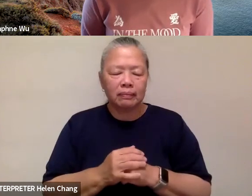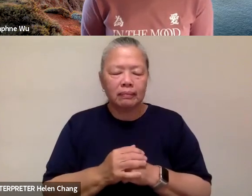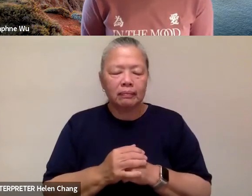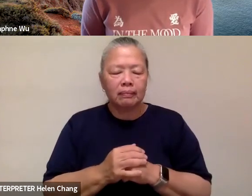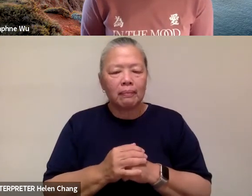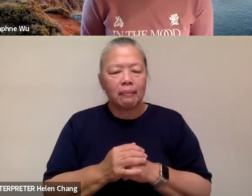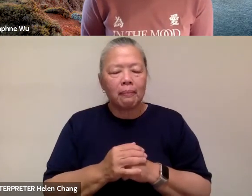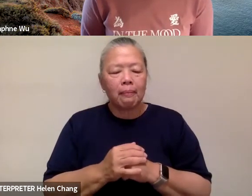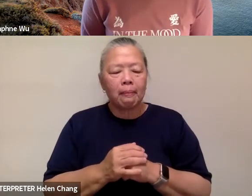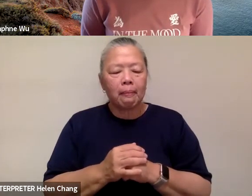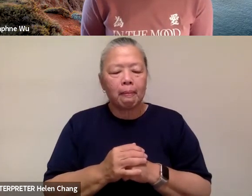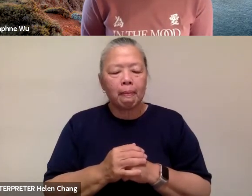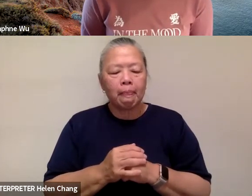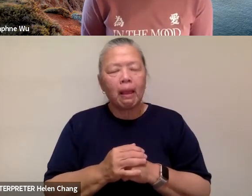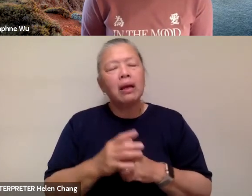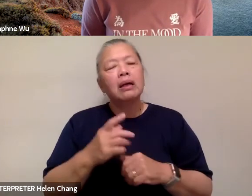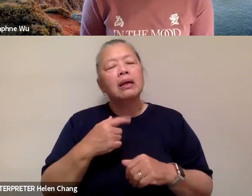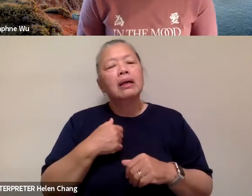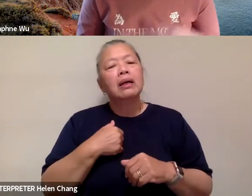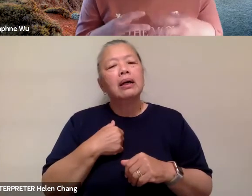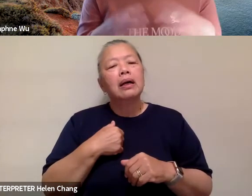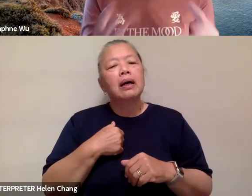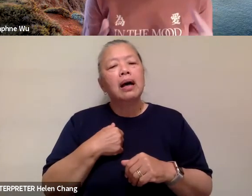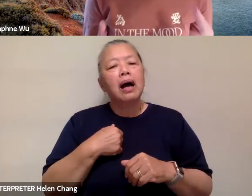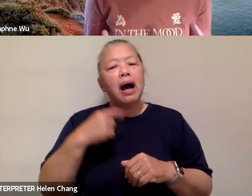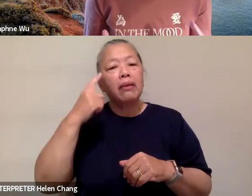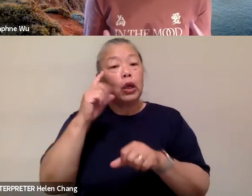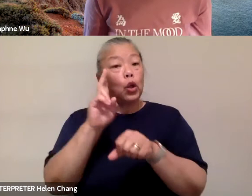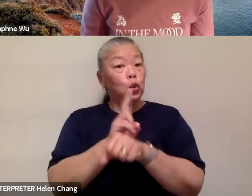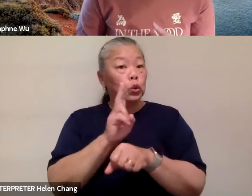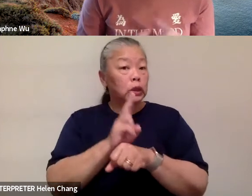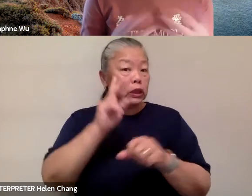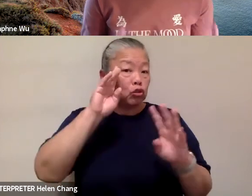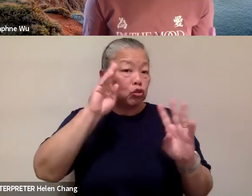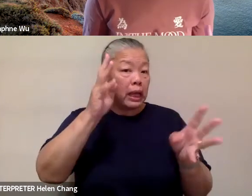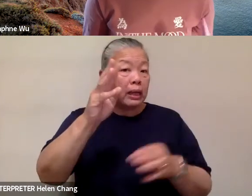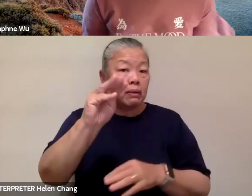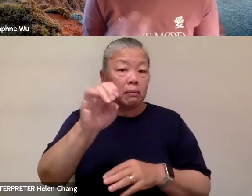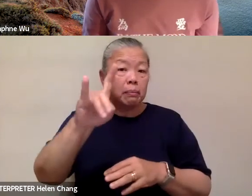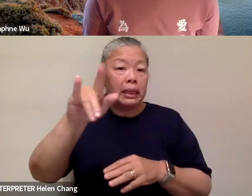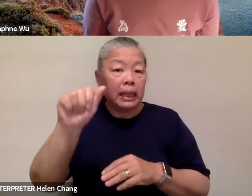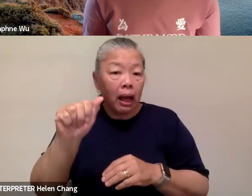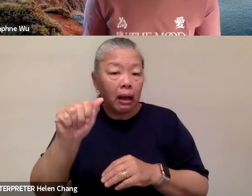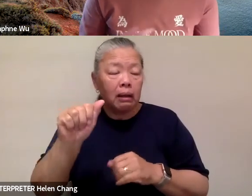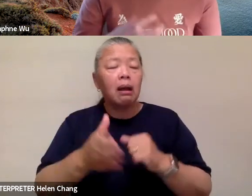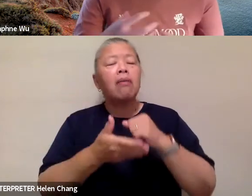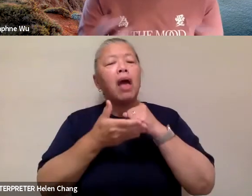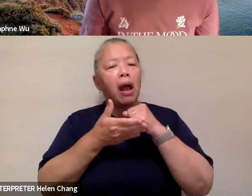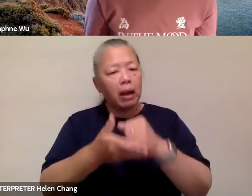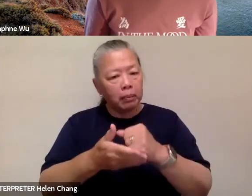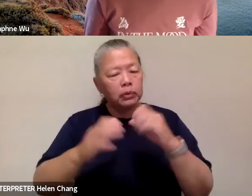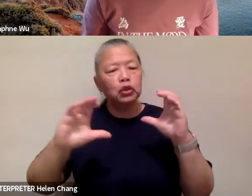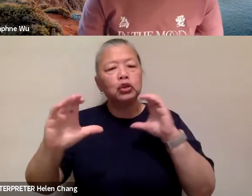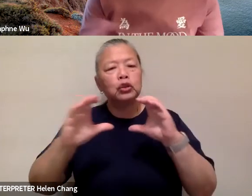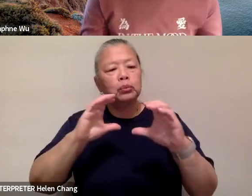you know, I think that, that using creative media helps to communicate across so